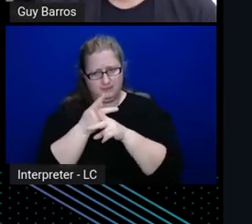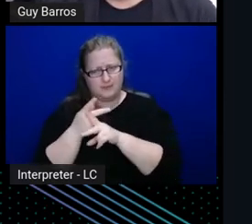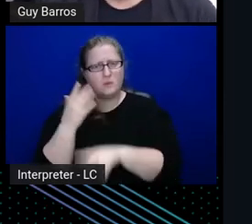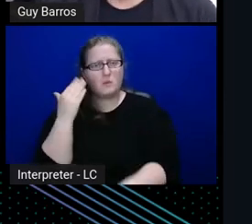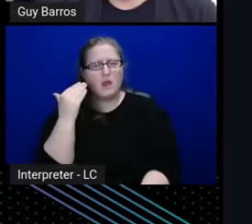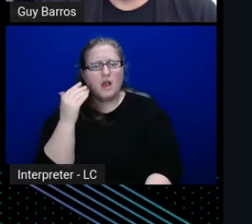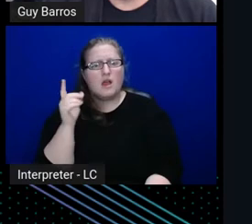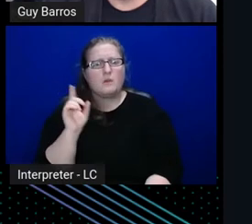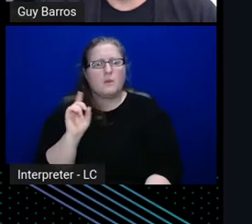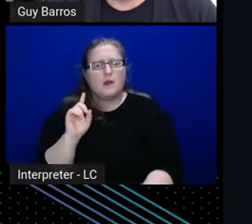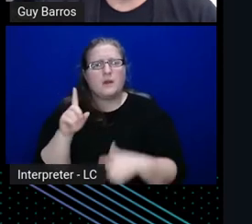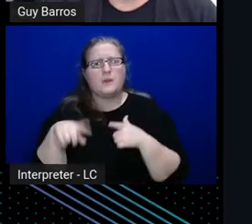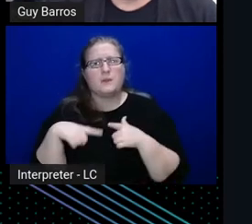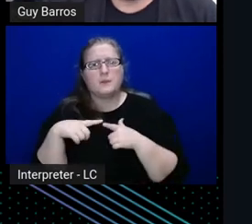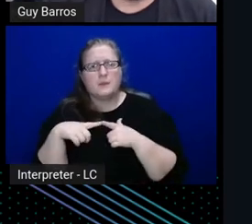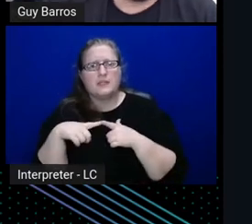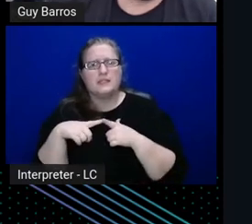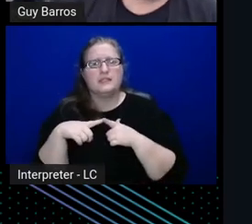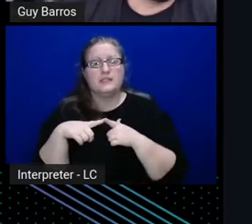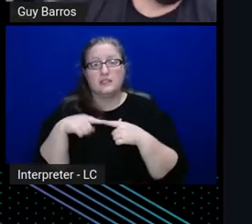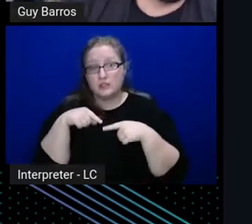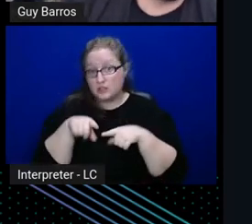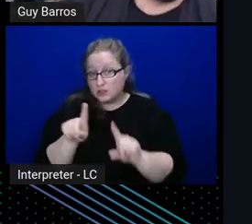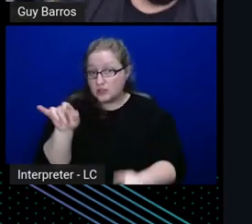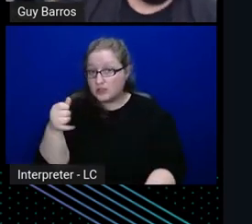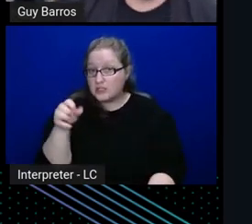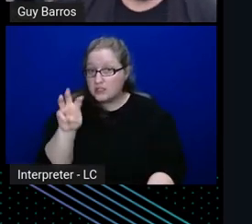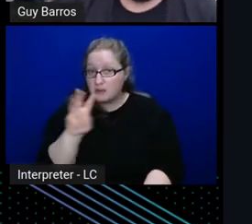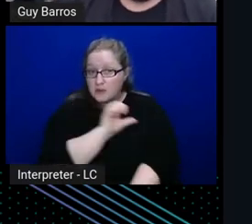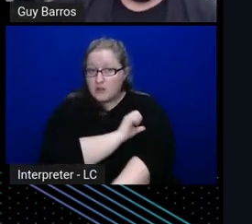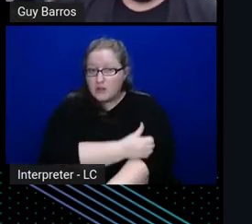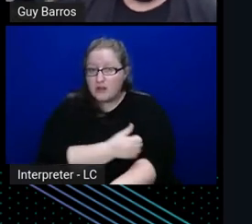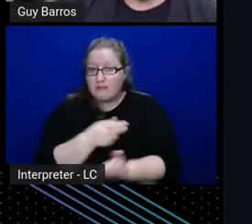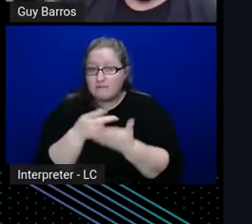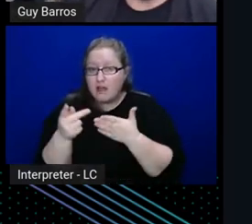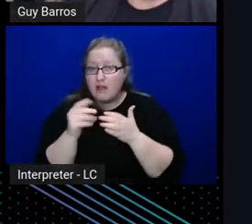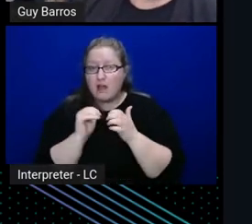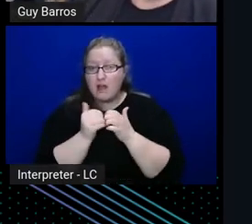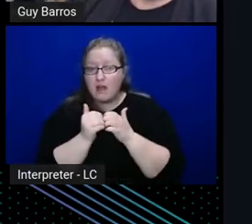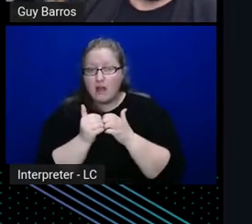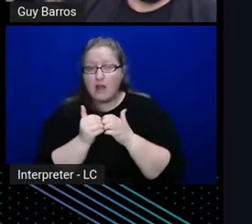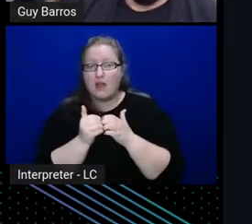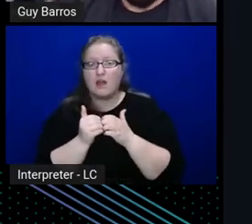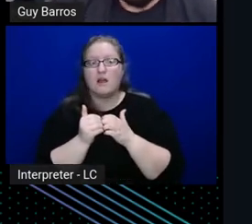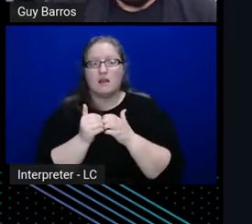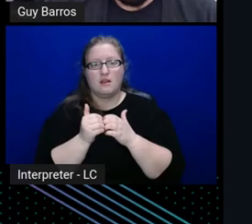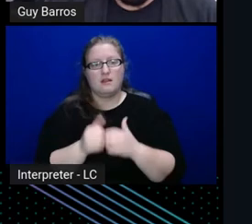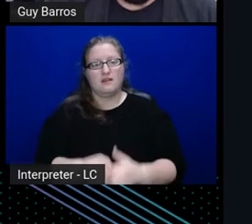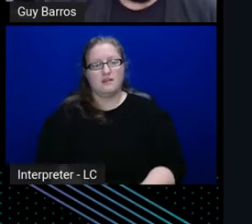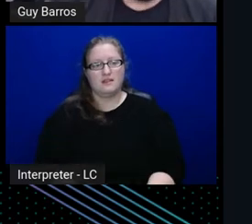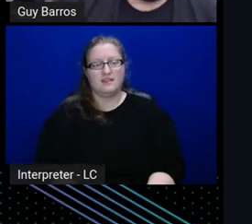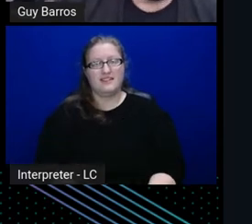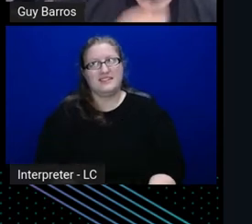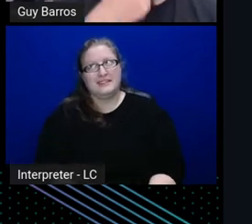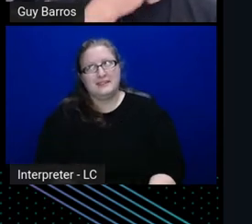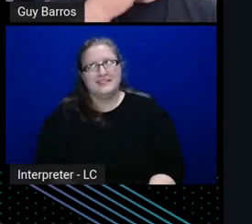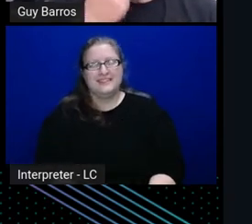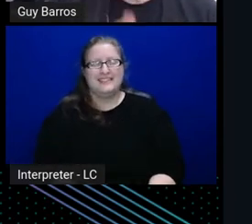along the JWT authentication process did this fail, and it's kind of, yeah,